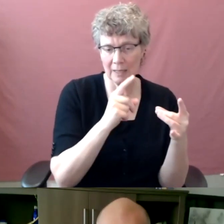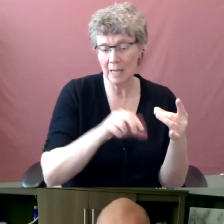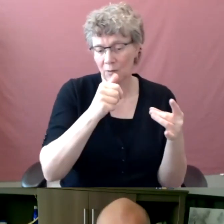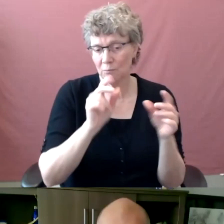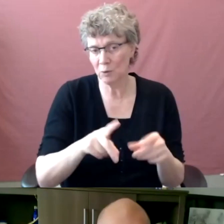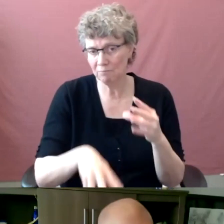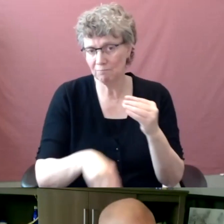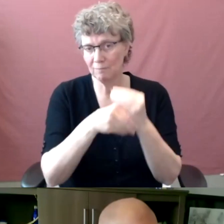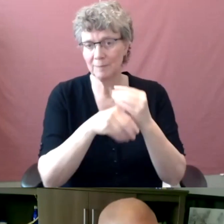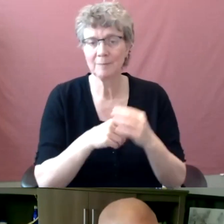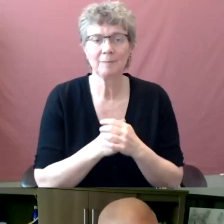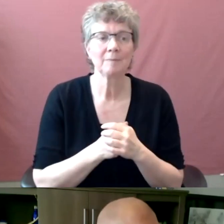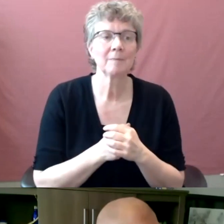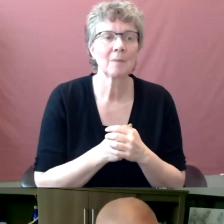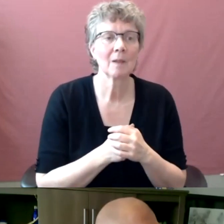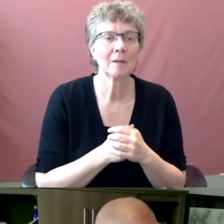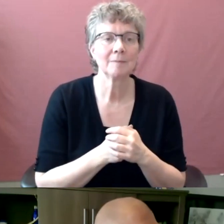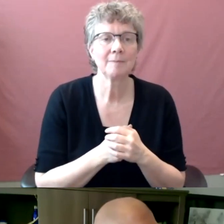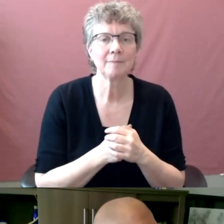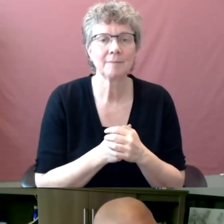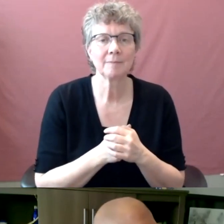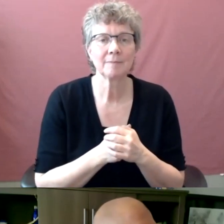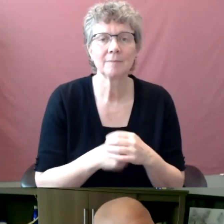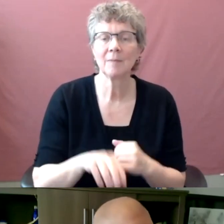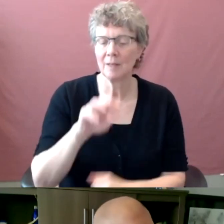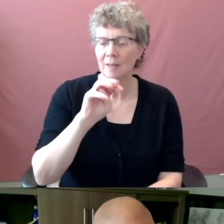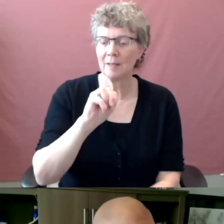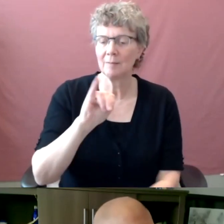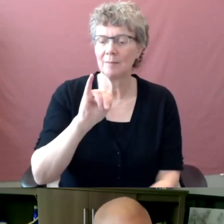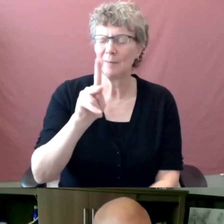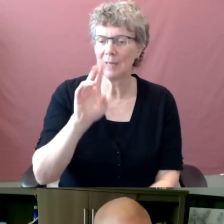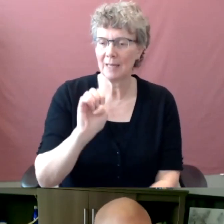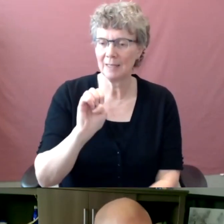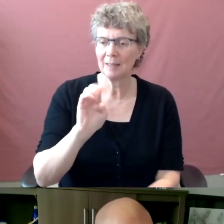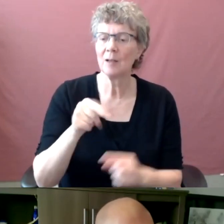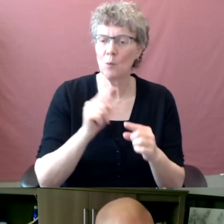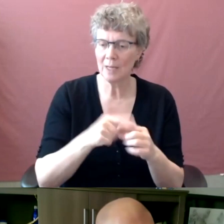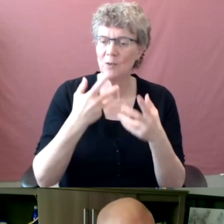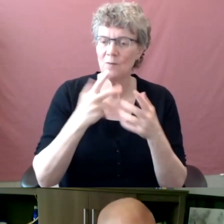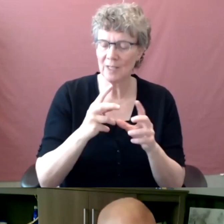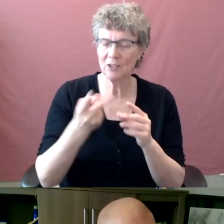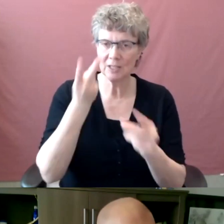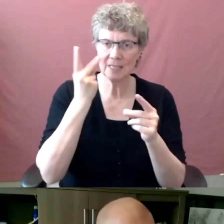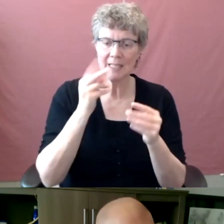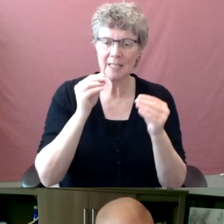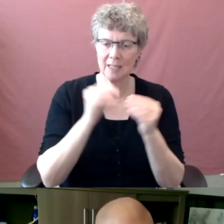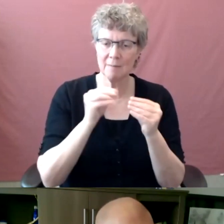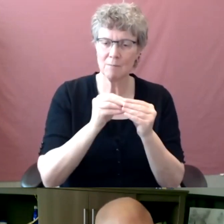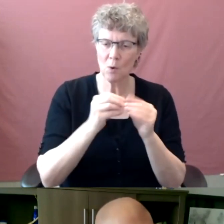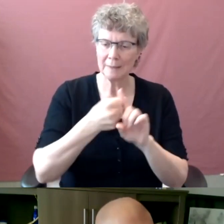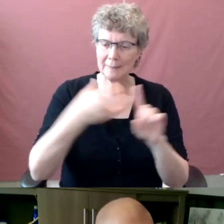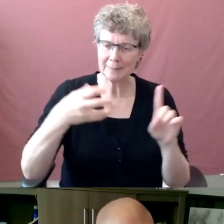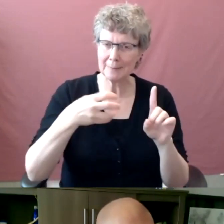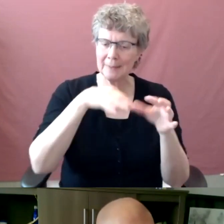So once you see the old, once you see the more detailed structure that we've reorganized